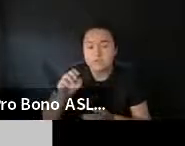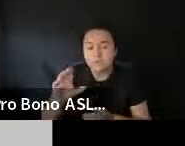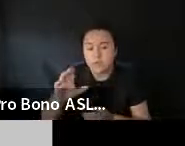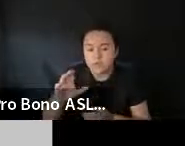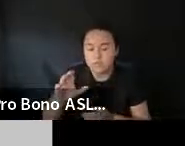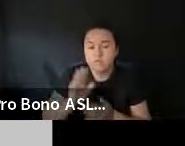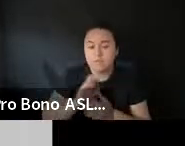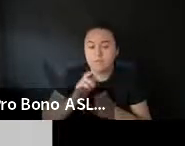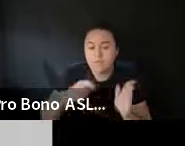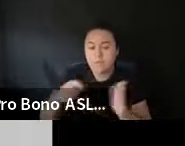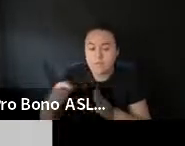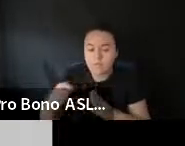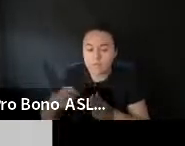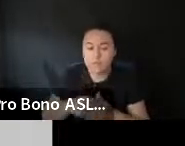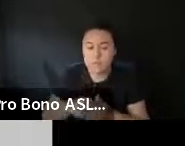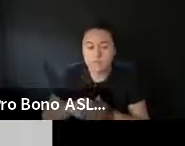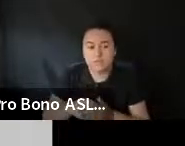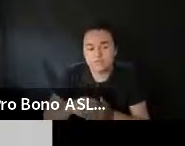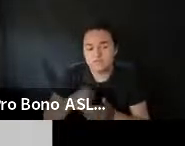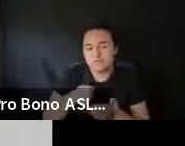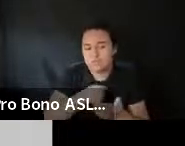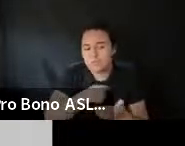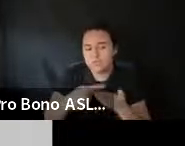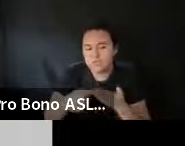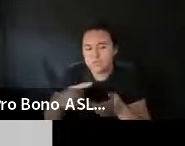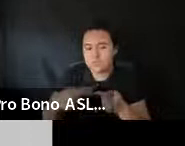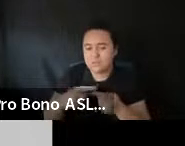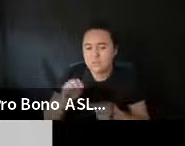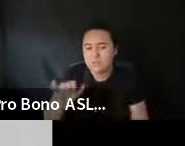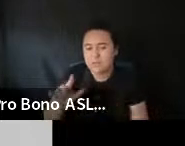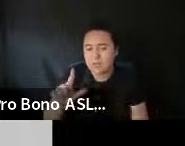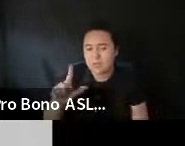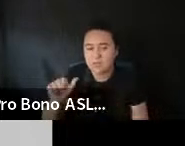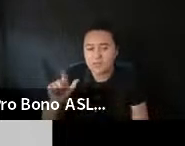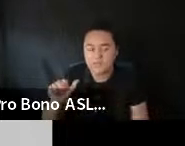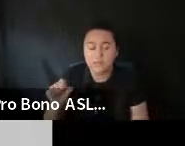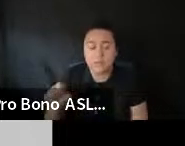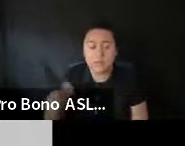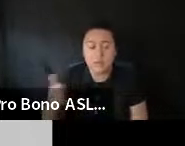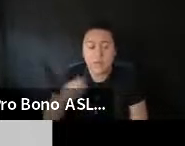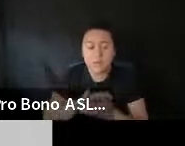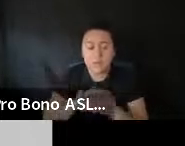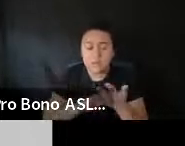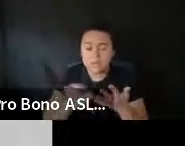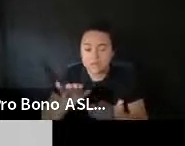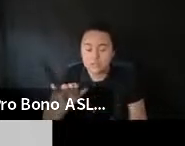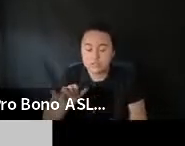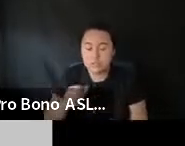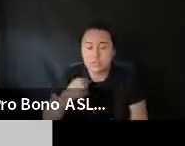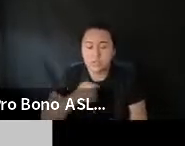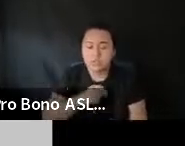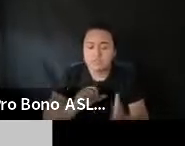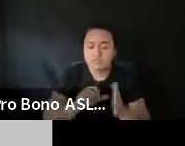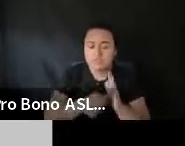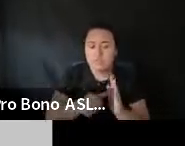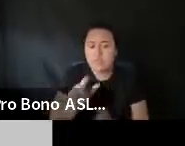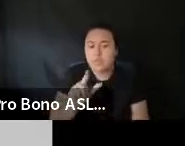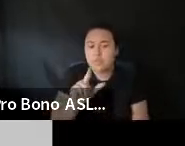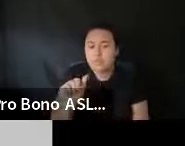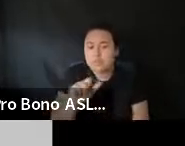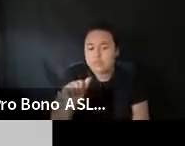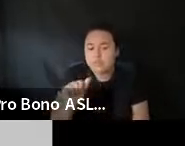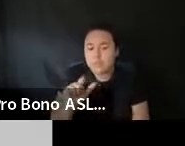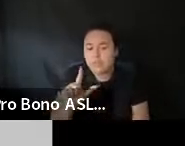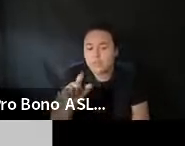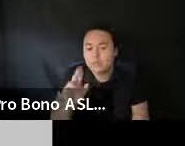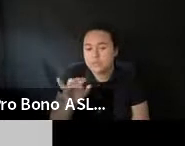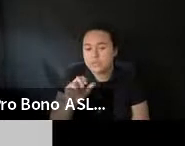Illinois and Louisiana. But there are others. Um. Obviously we're. We'd say that. Louisiana and Illinois are the best. Uh.